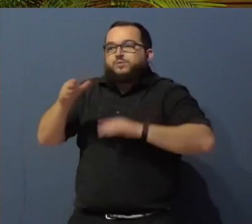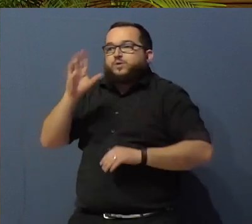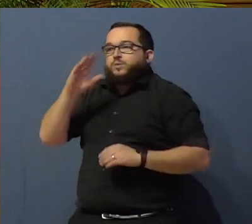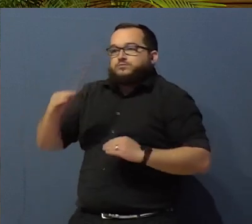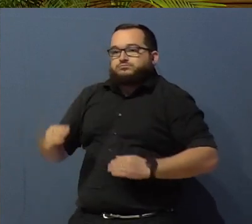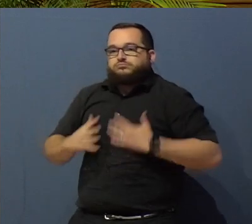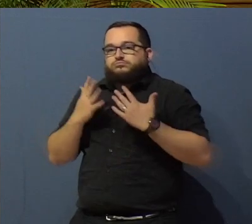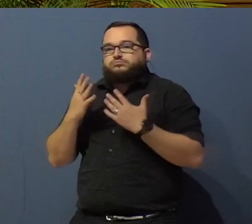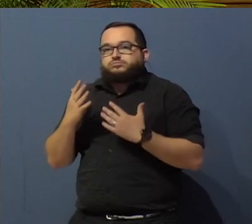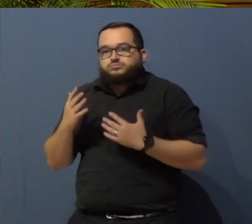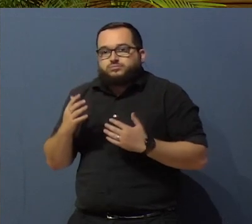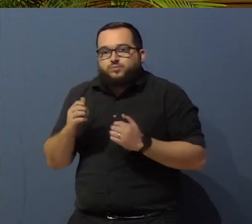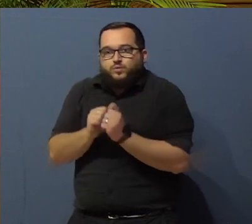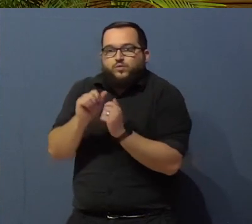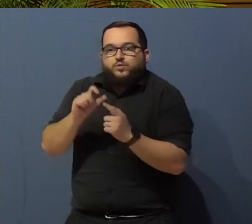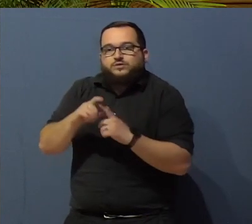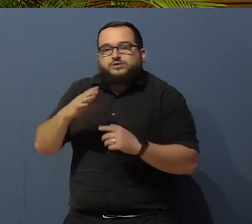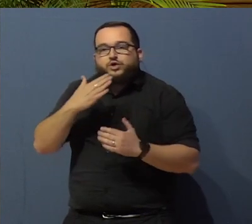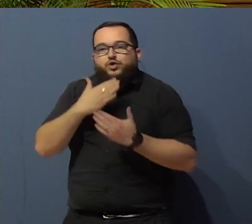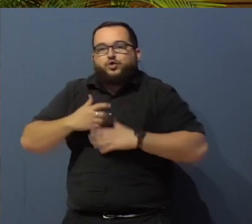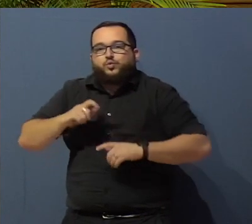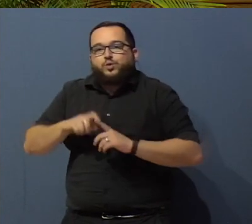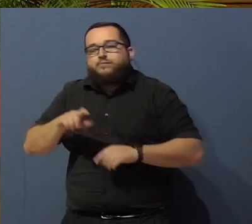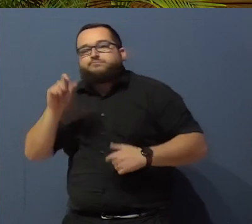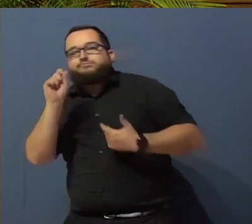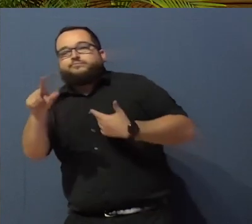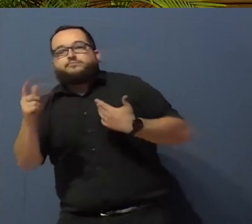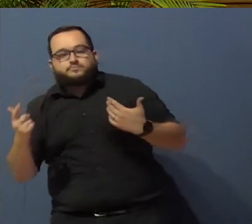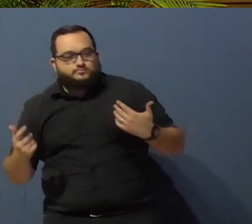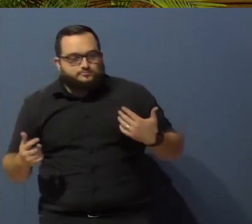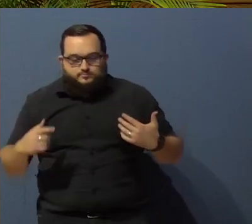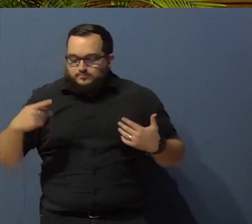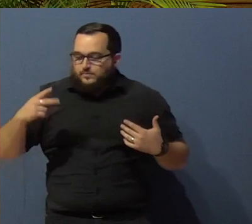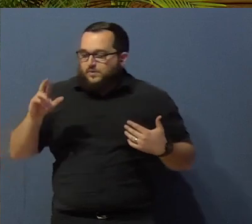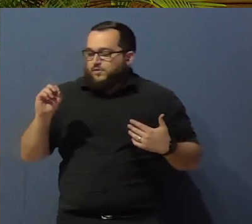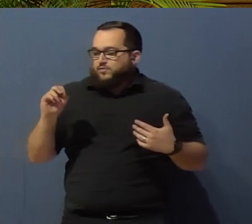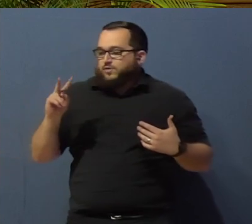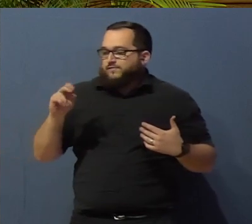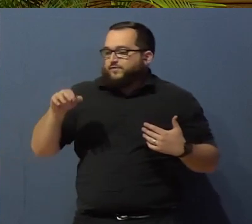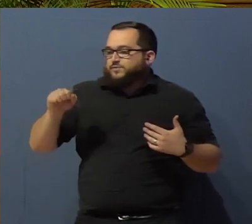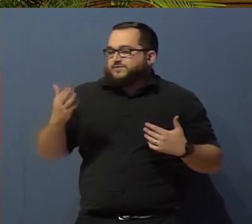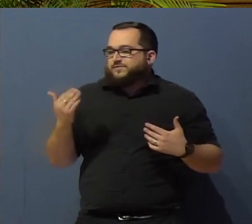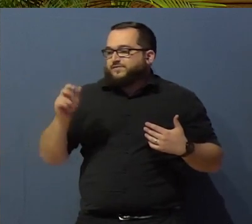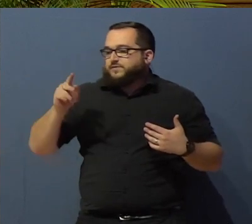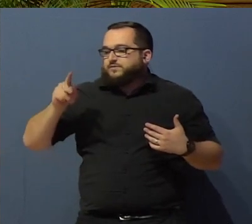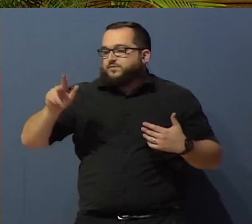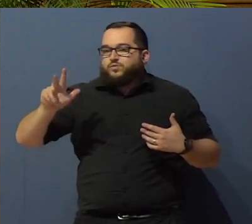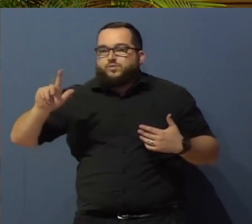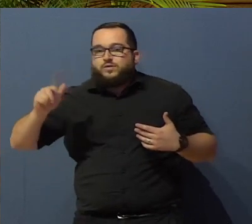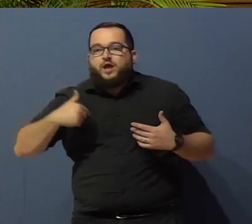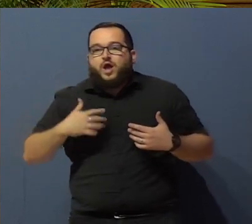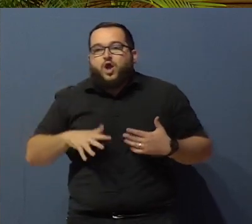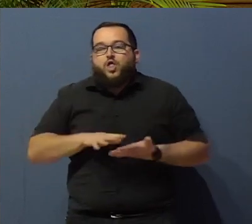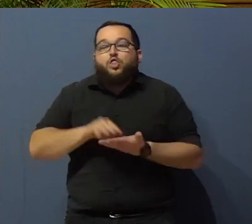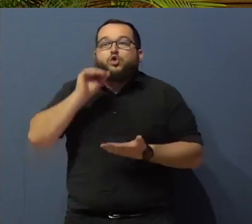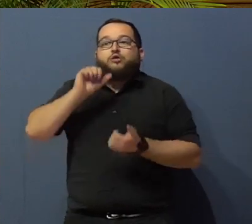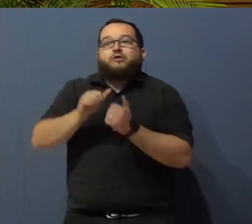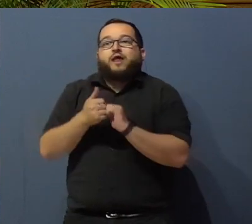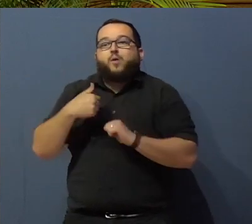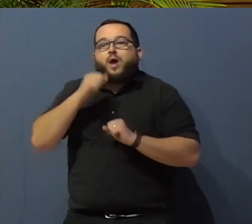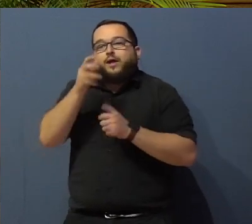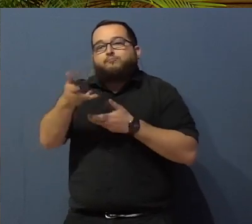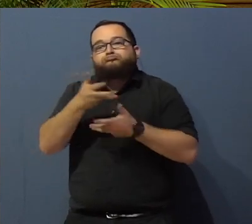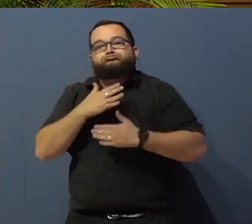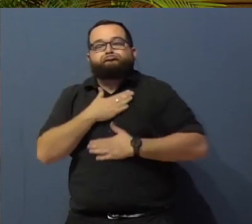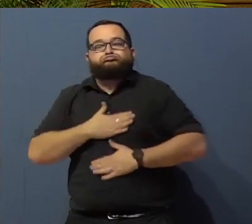amp reply. And how good is a timely word? Proverbs 15-23. I learned how to delight people in my conversation.